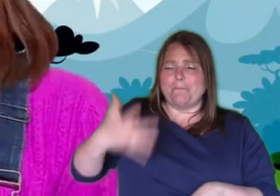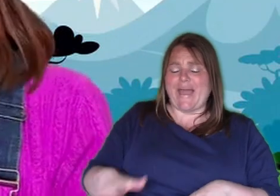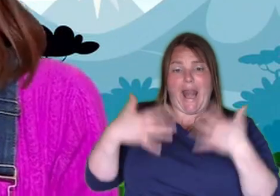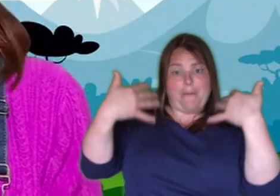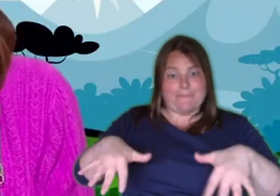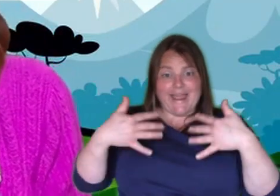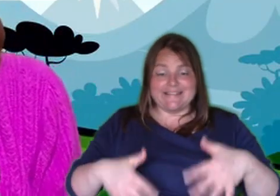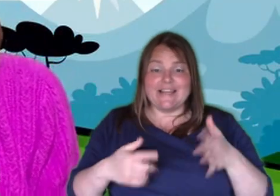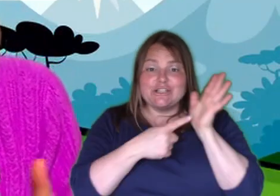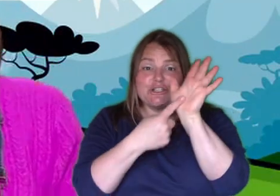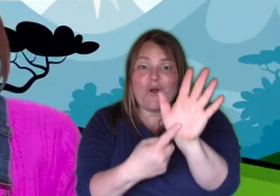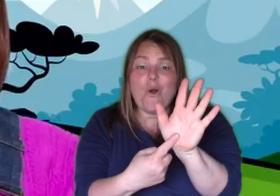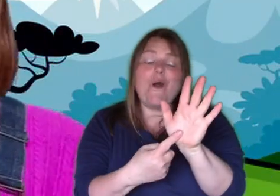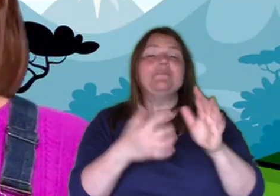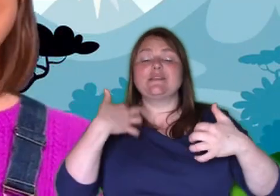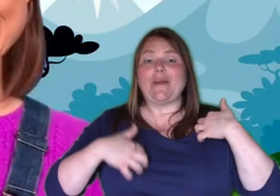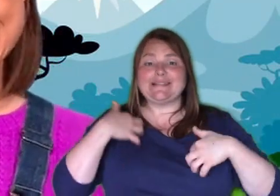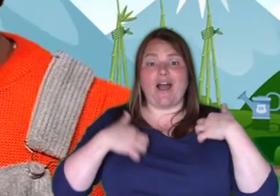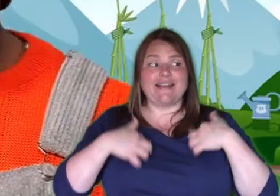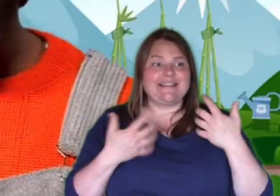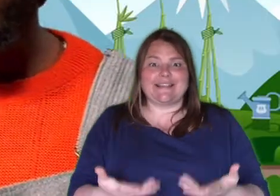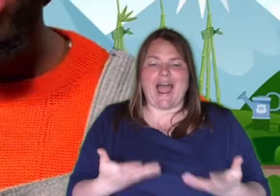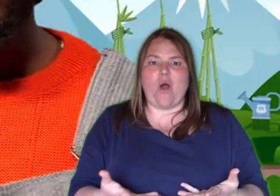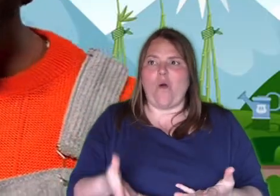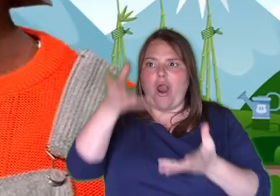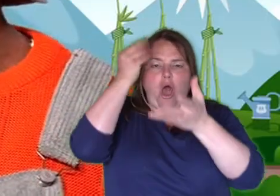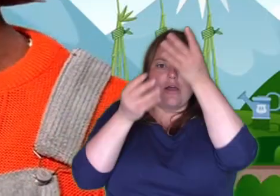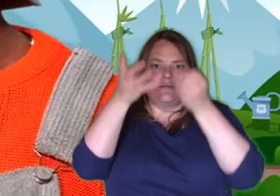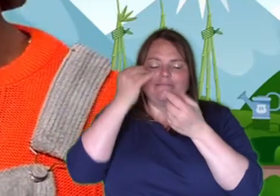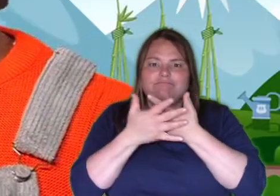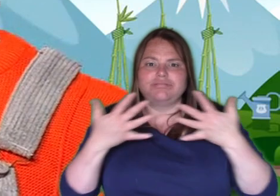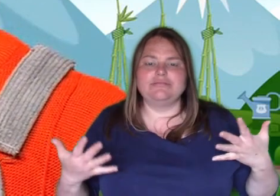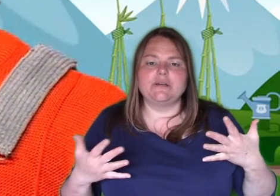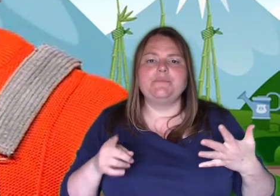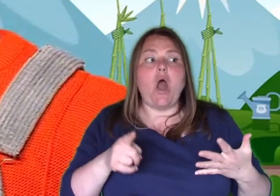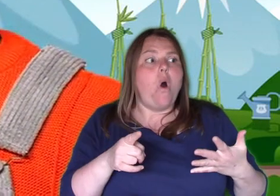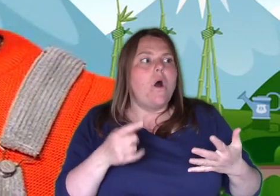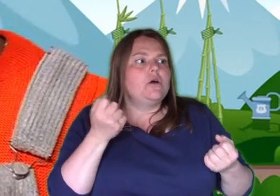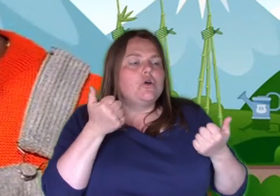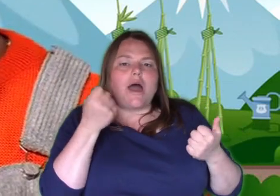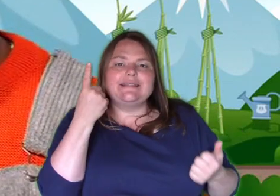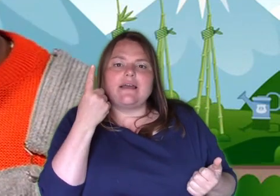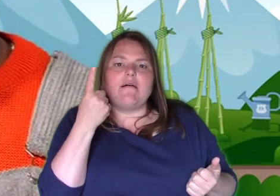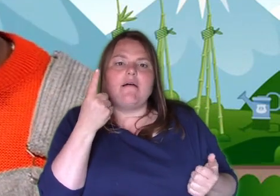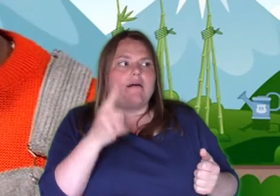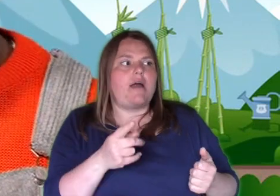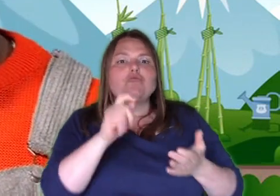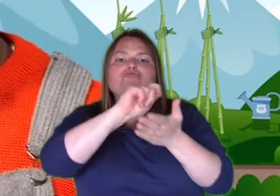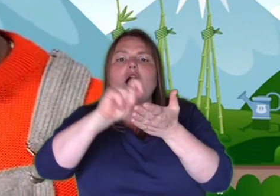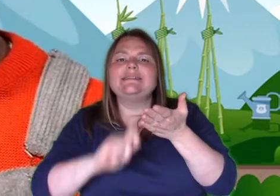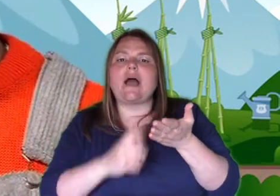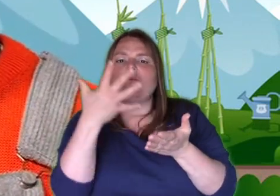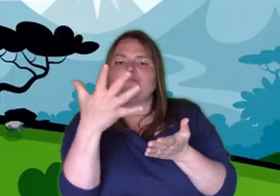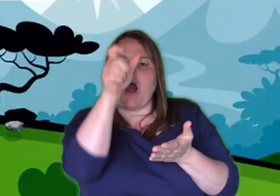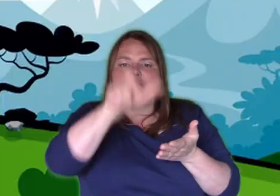And I can't wait to share what I've learnt with my friends That gives me a great idea Why don't we each write down five people that we can